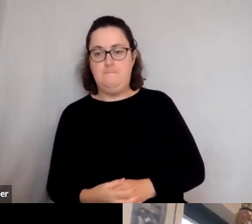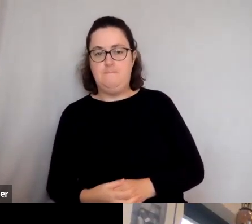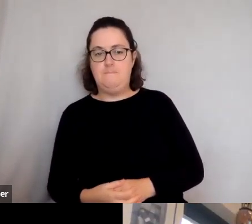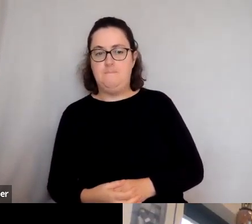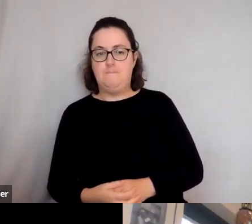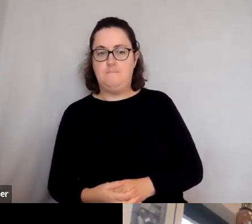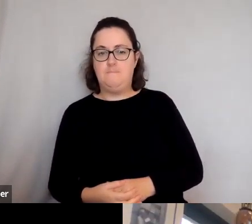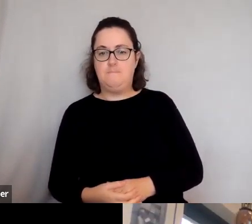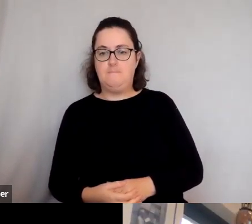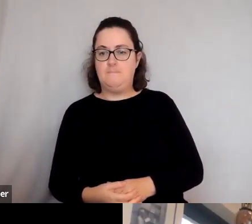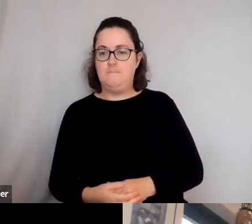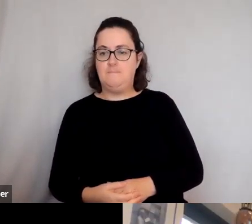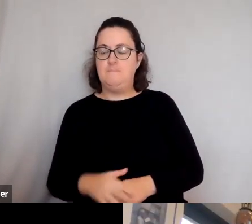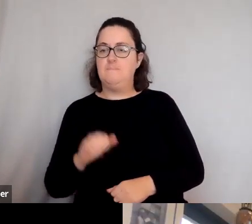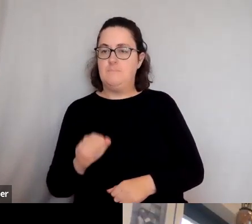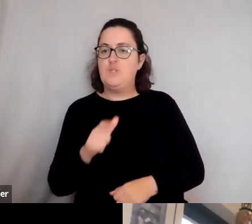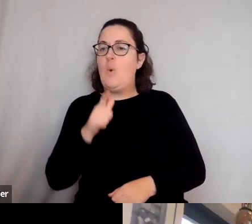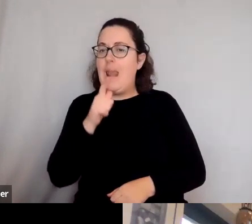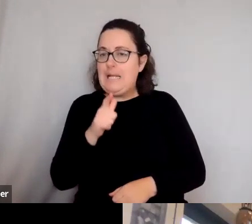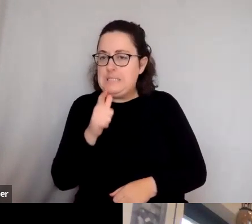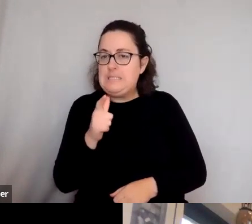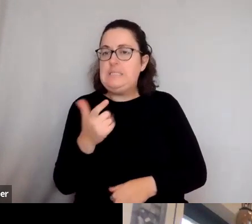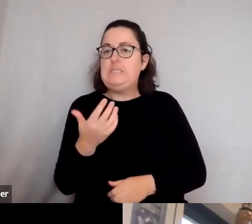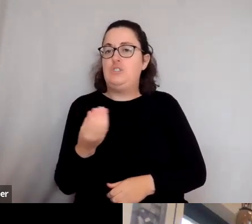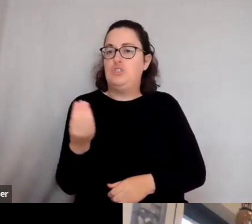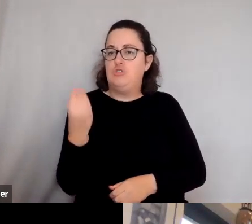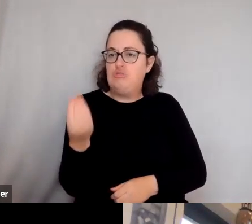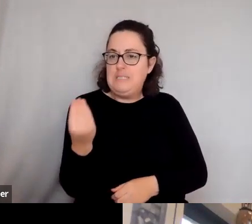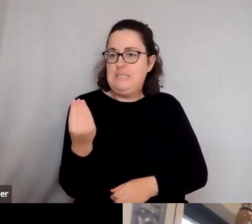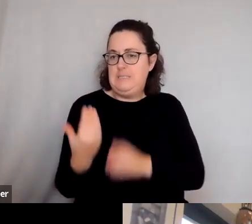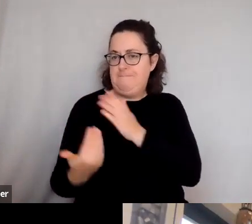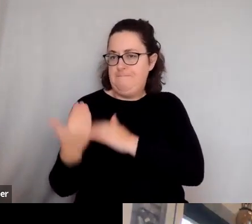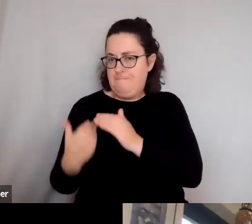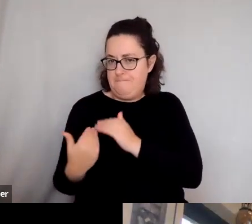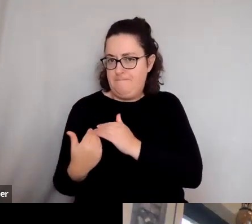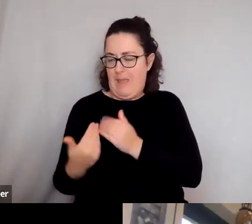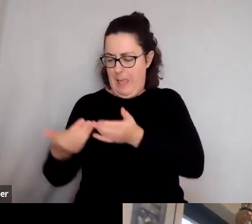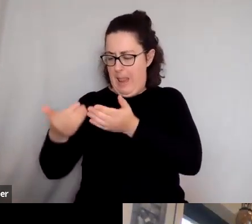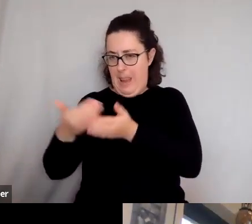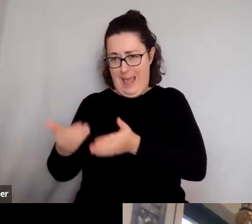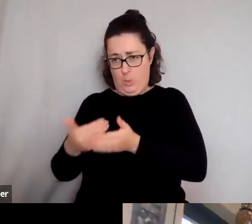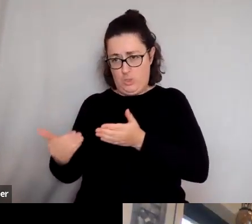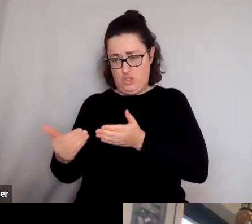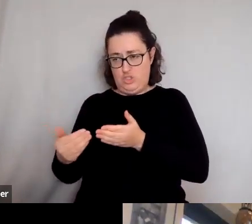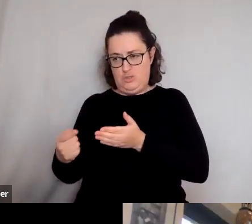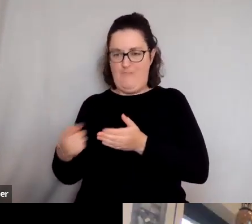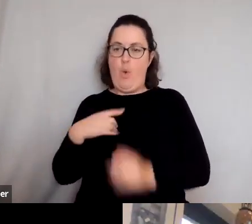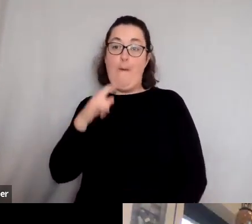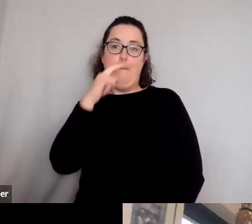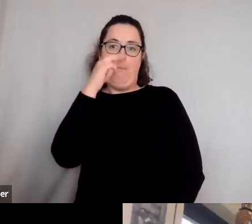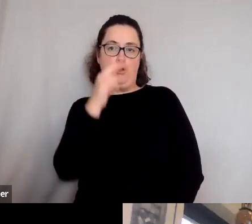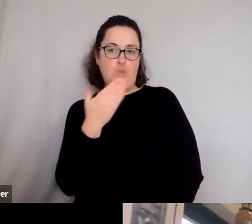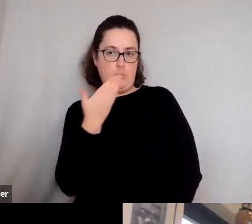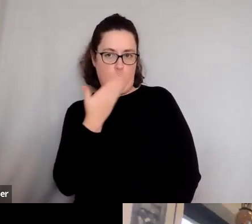it's the Latin and ancient Greek is the the languages that you learn if you're at a posh school.